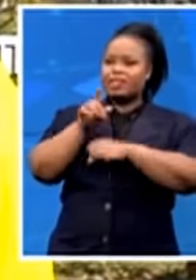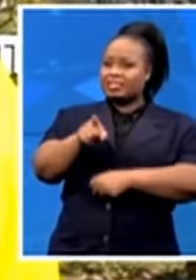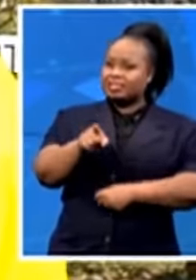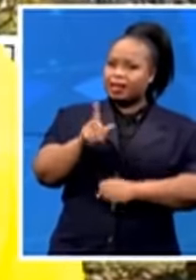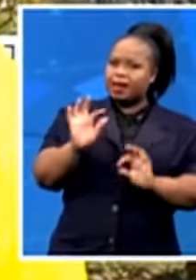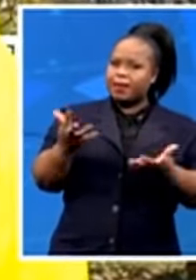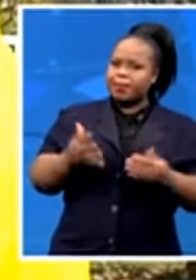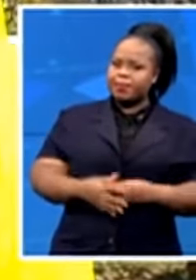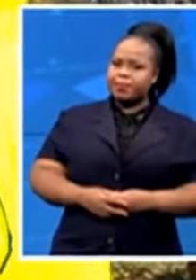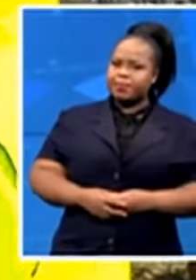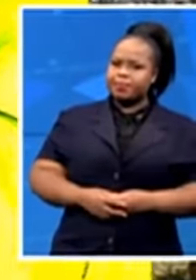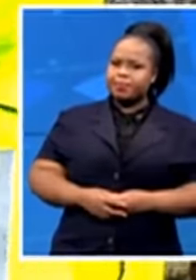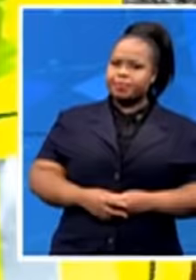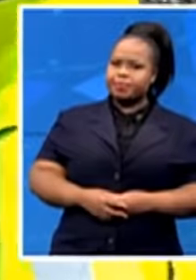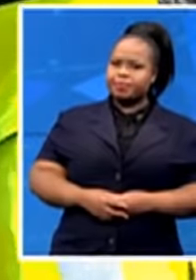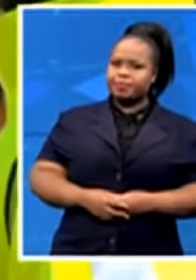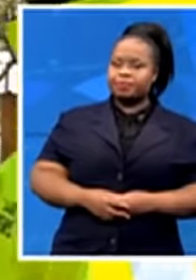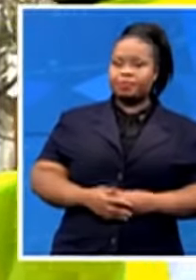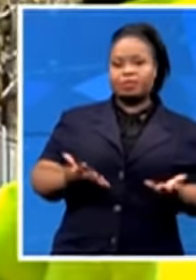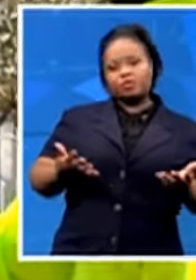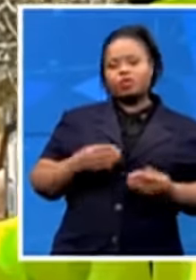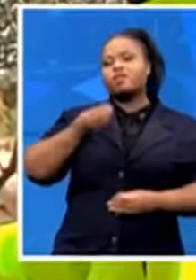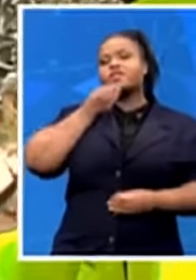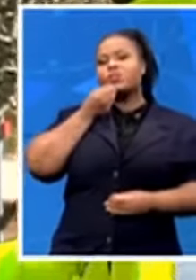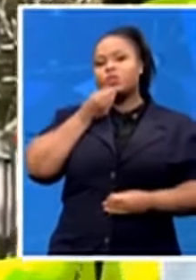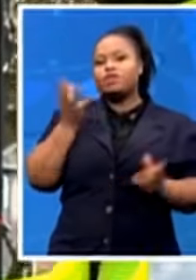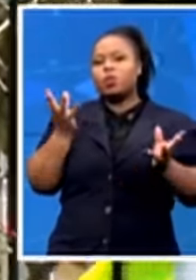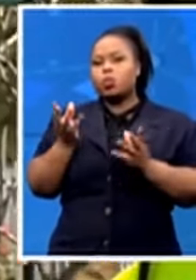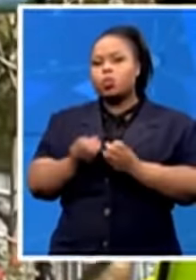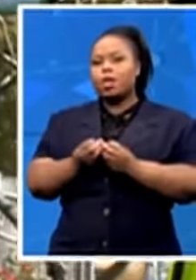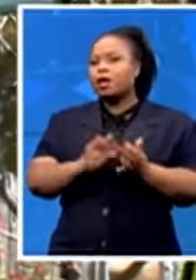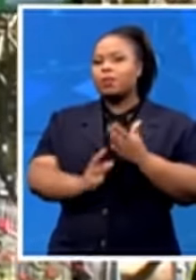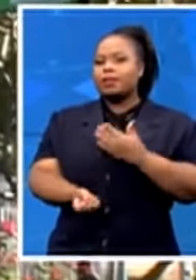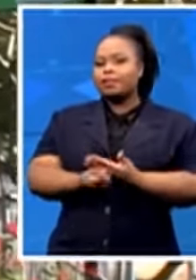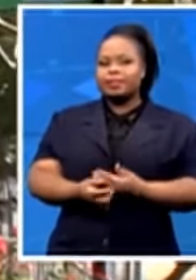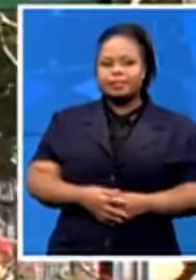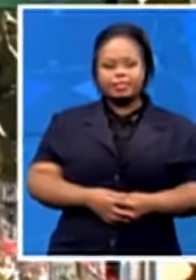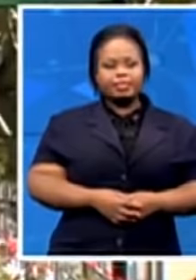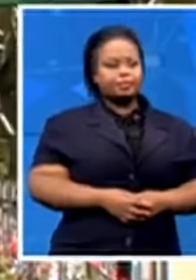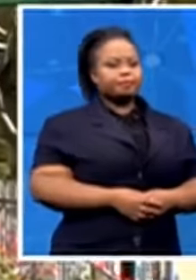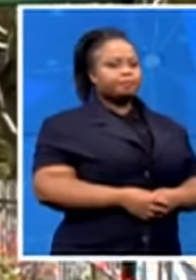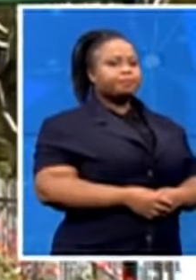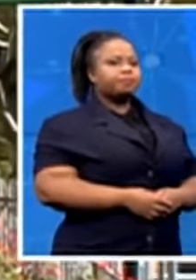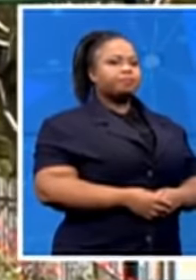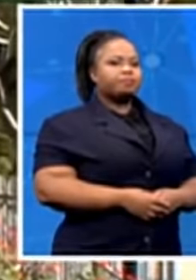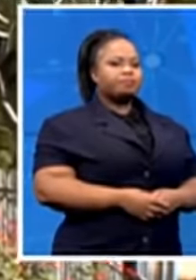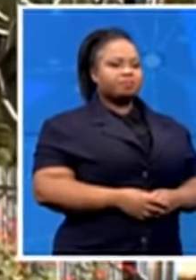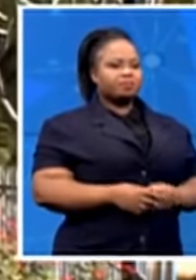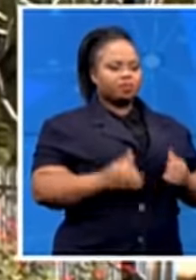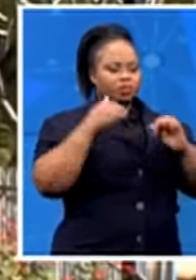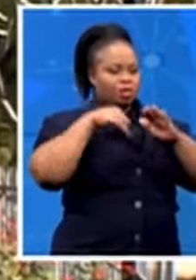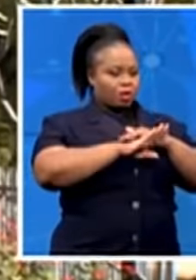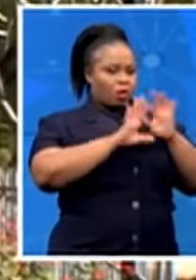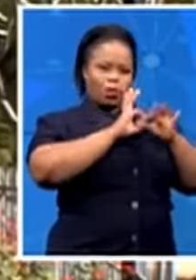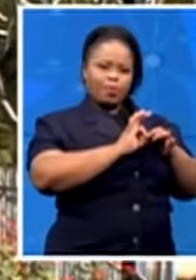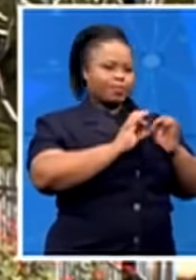perhaps in terms of food security? Oh, they never came to our home yet, though